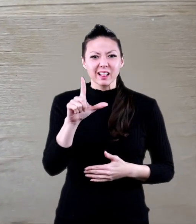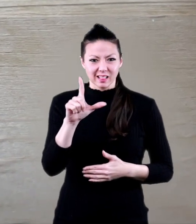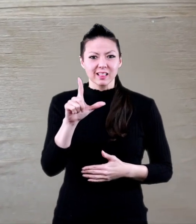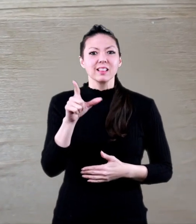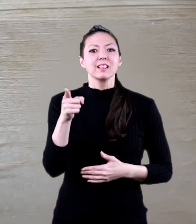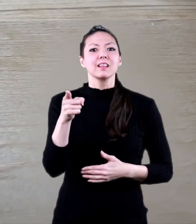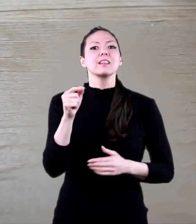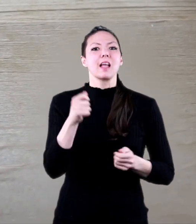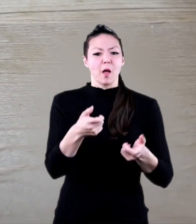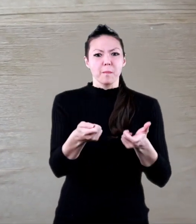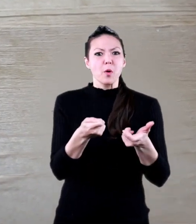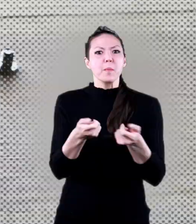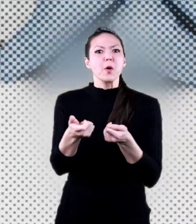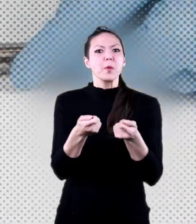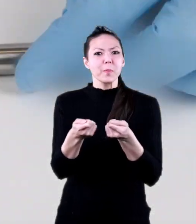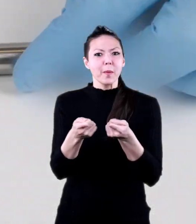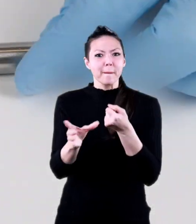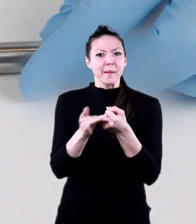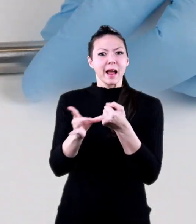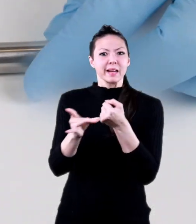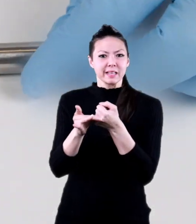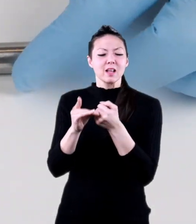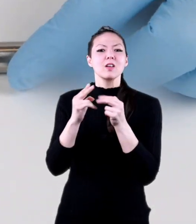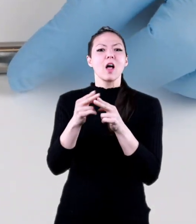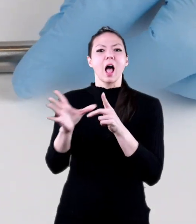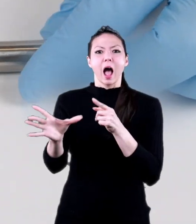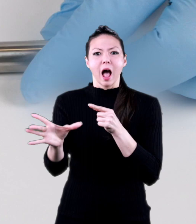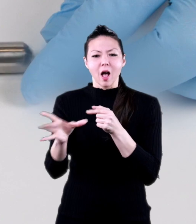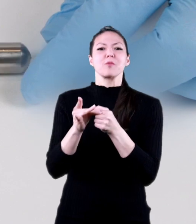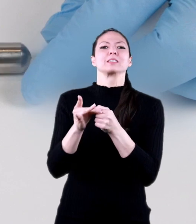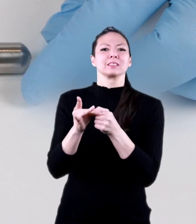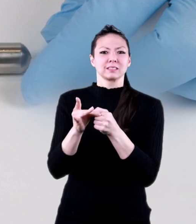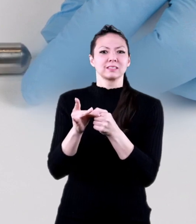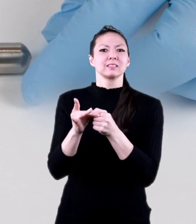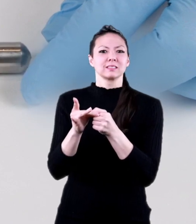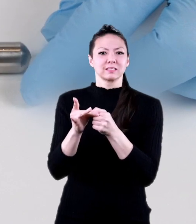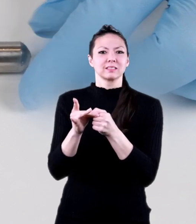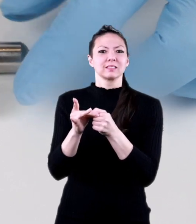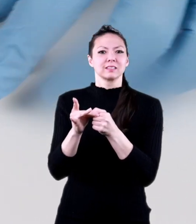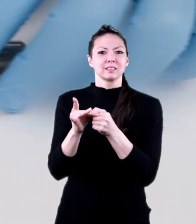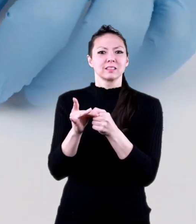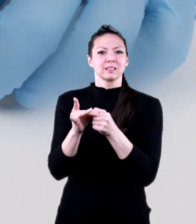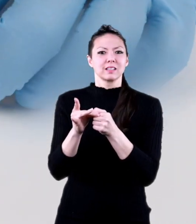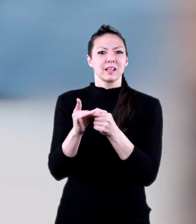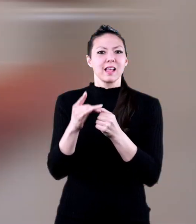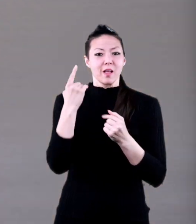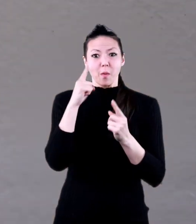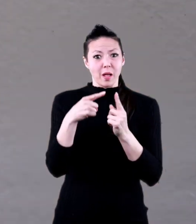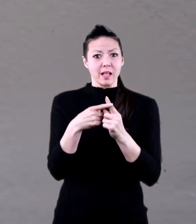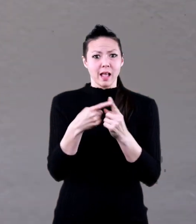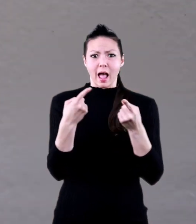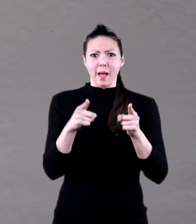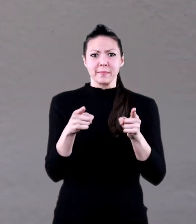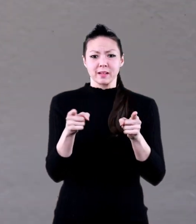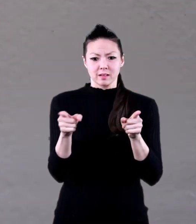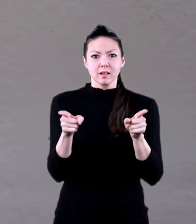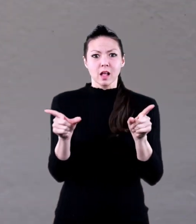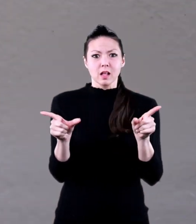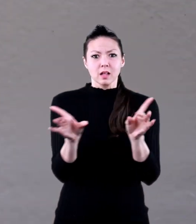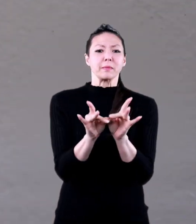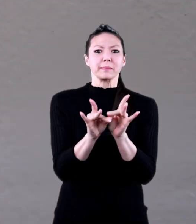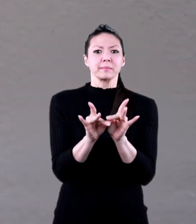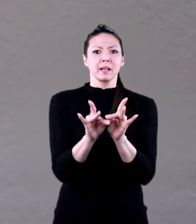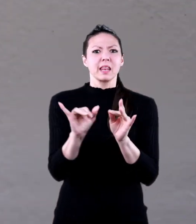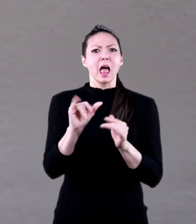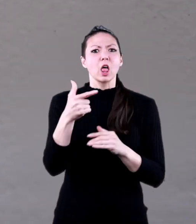can be pulled to a magnet. This is called attraction. When this happens, the metal will stick